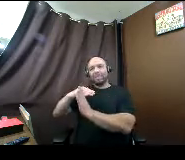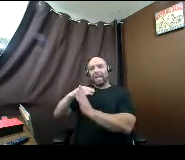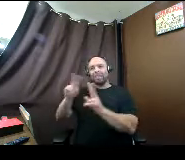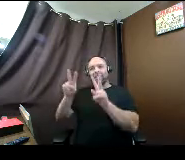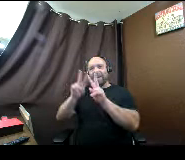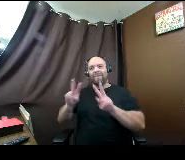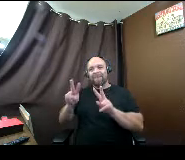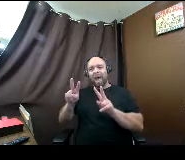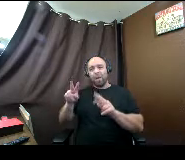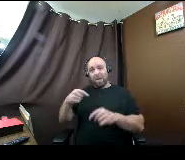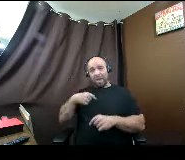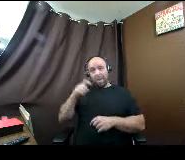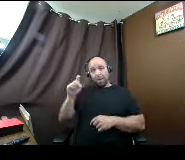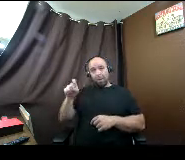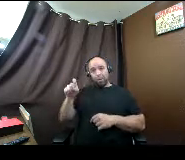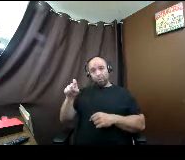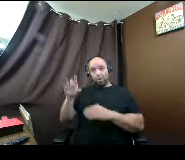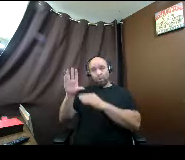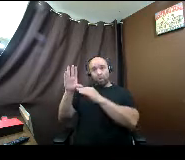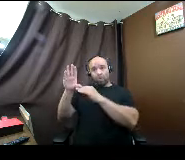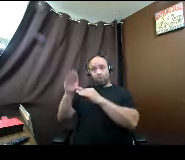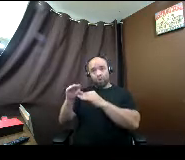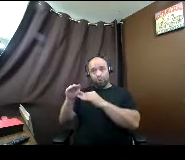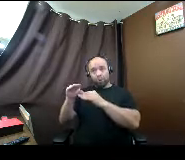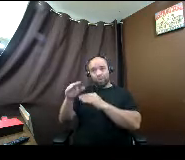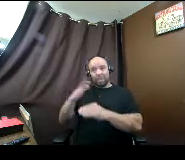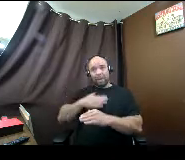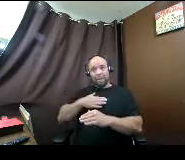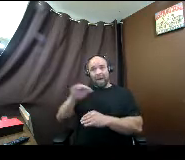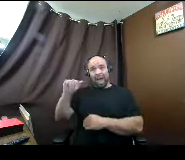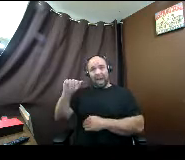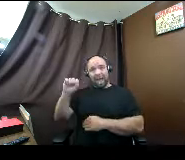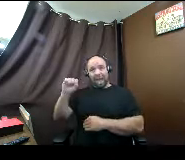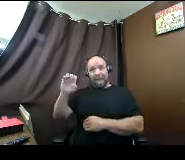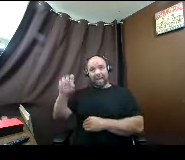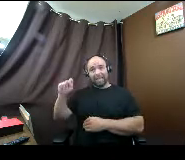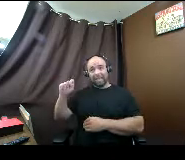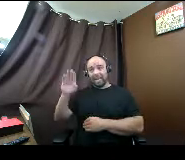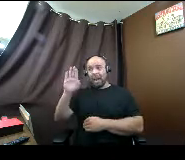supposed to reduce my reported assets amount by that value?